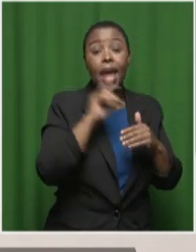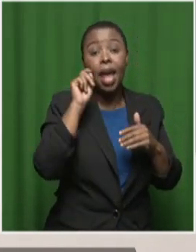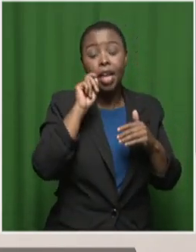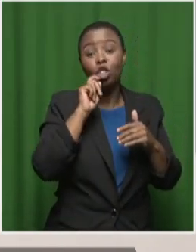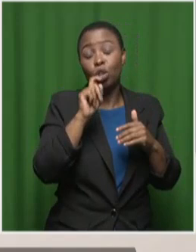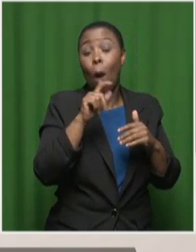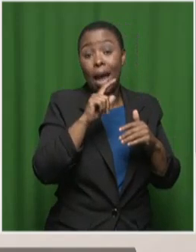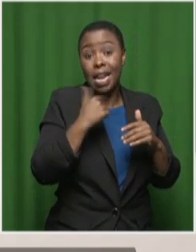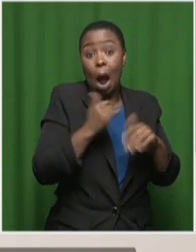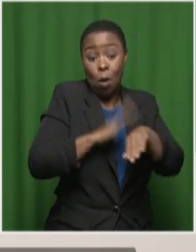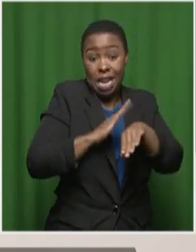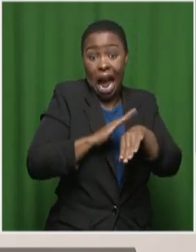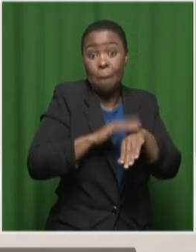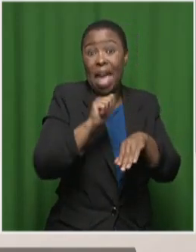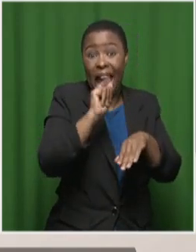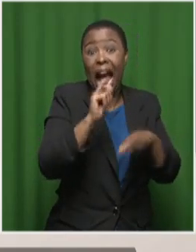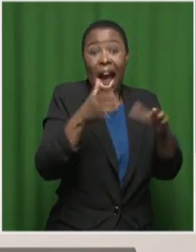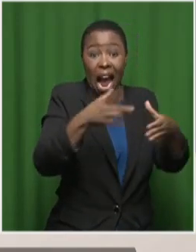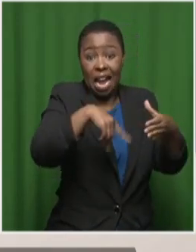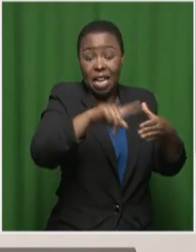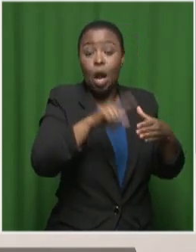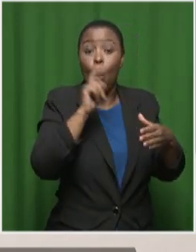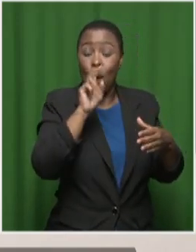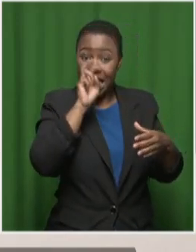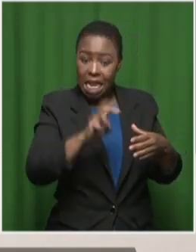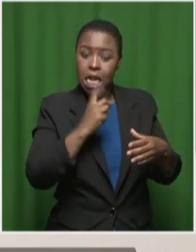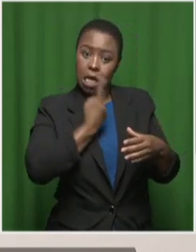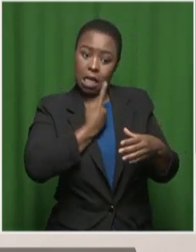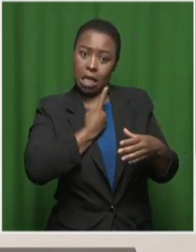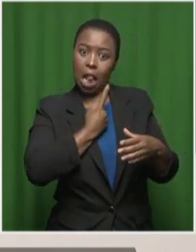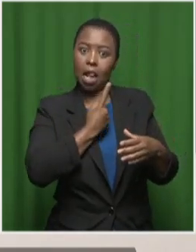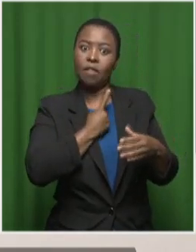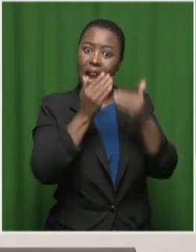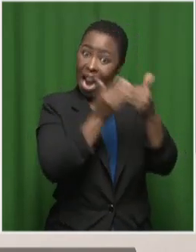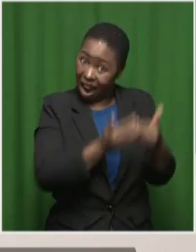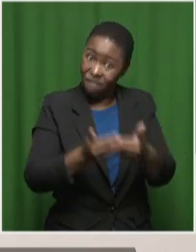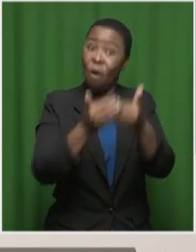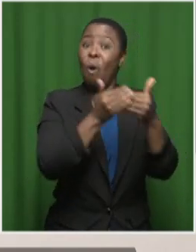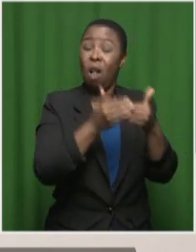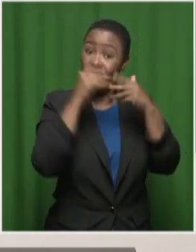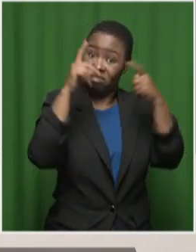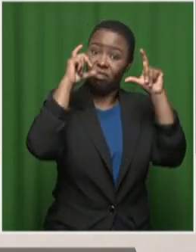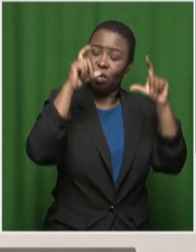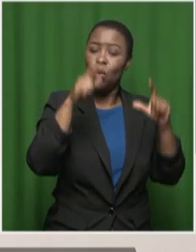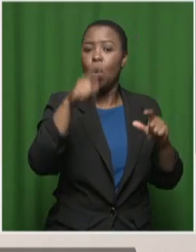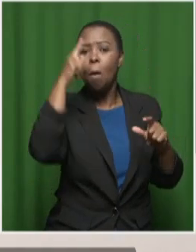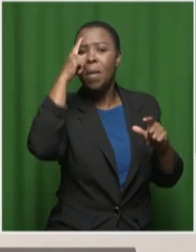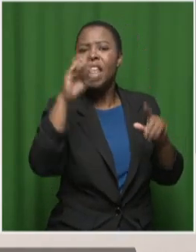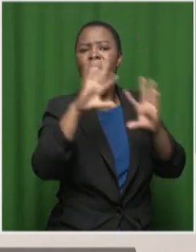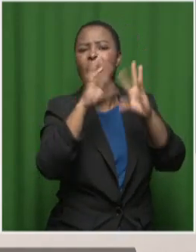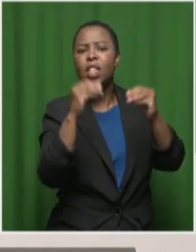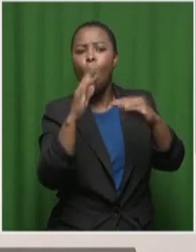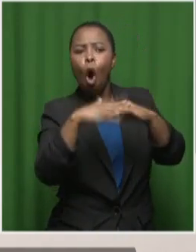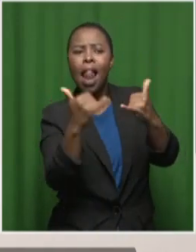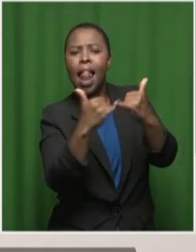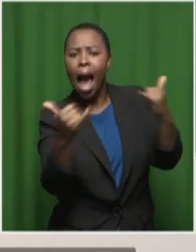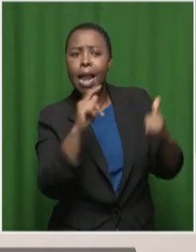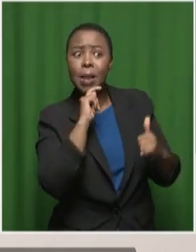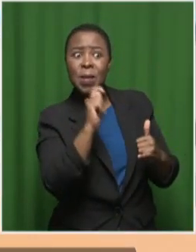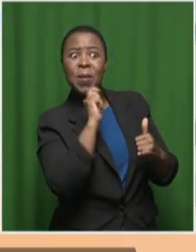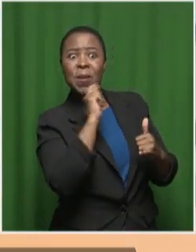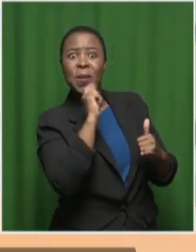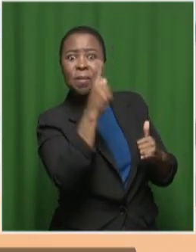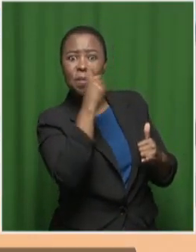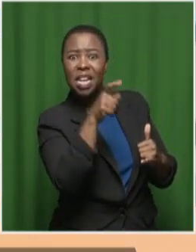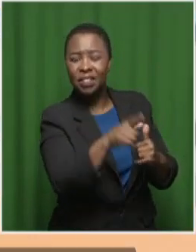AI, we have to be careful as individuals that we're not fooled into believing everything we see online. So what's